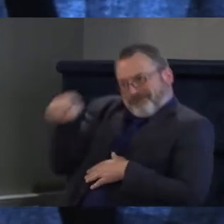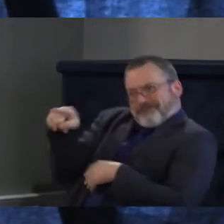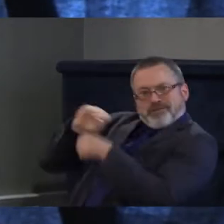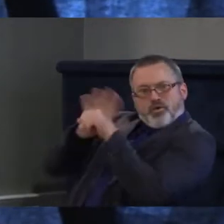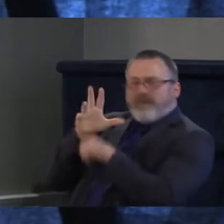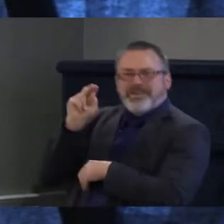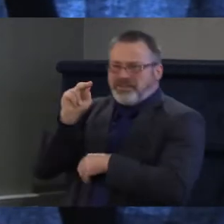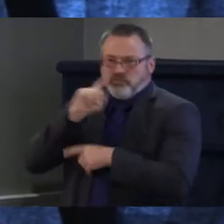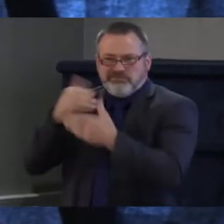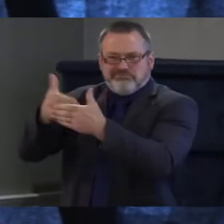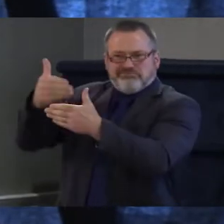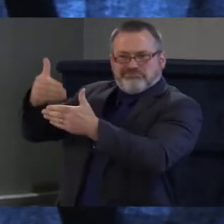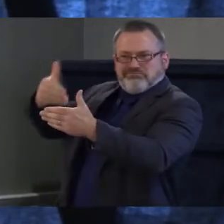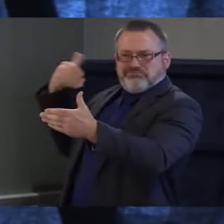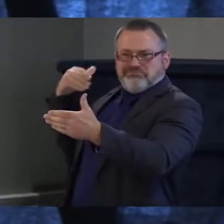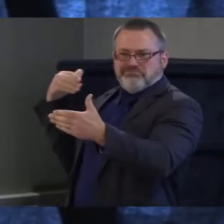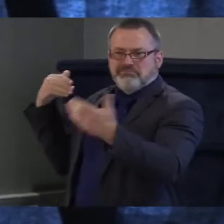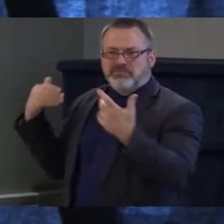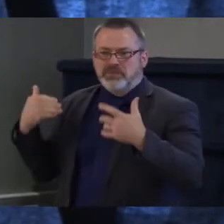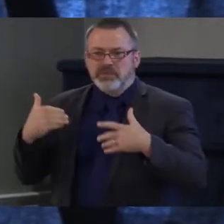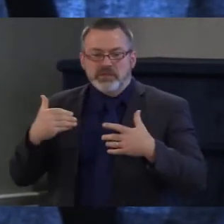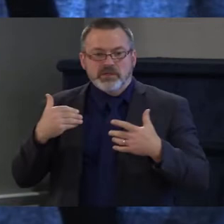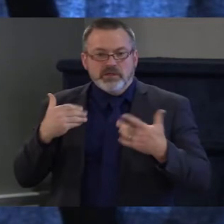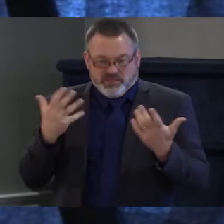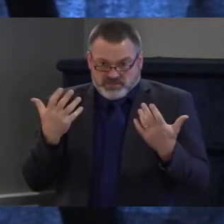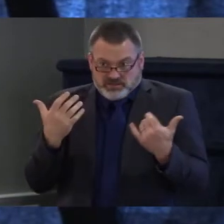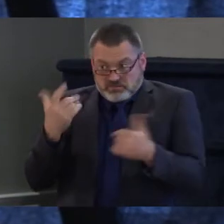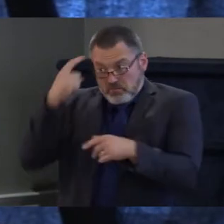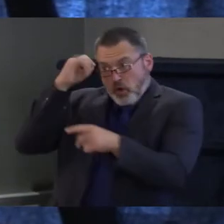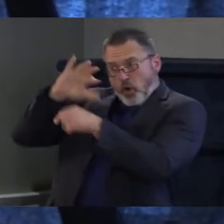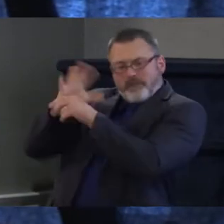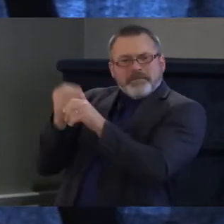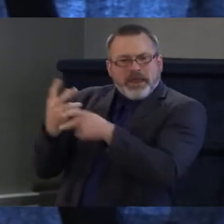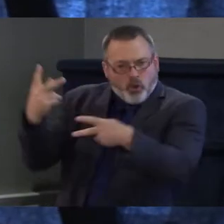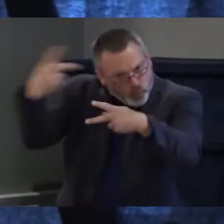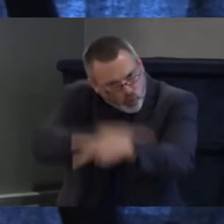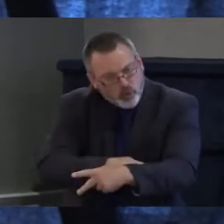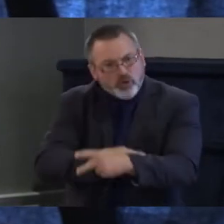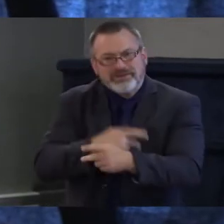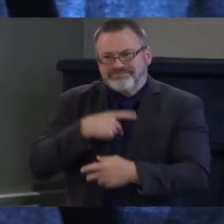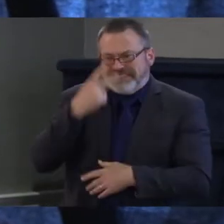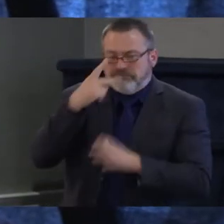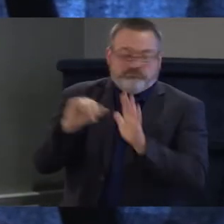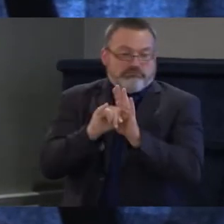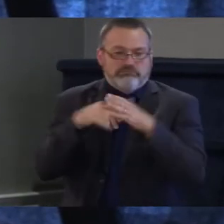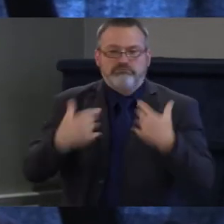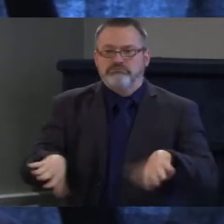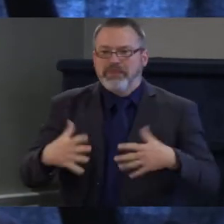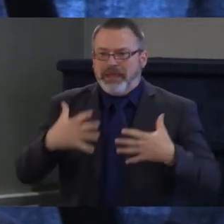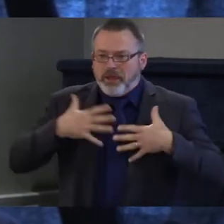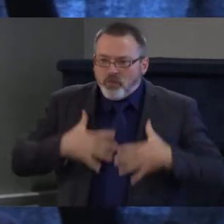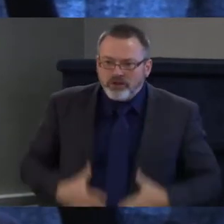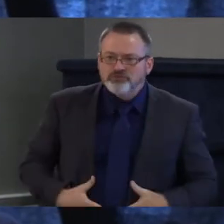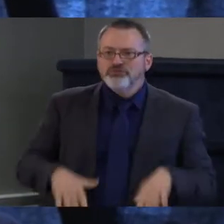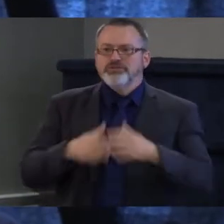anxiety that we're seeing from from folks within our families and within our communities and our students.